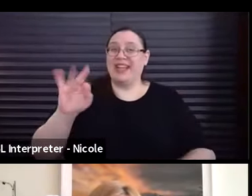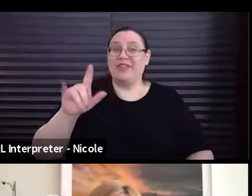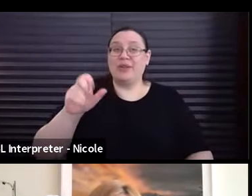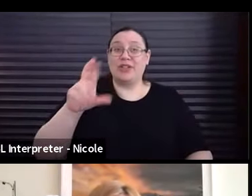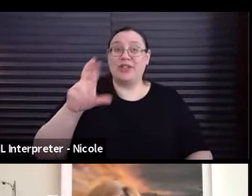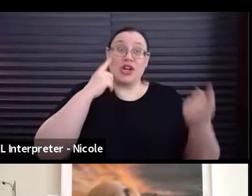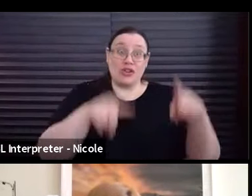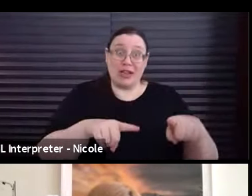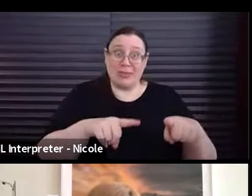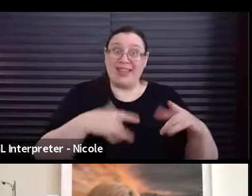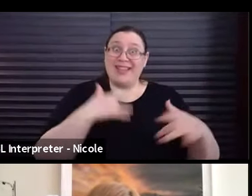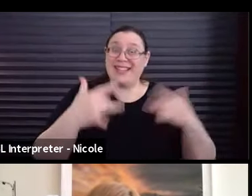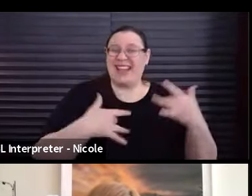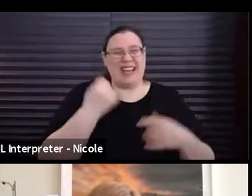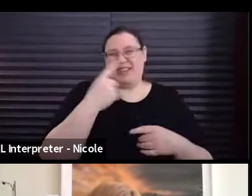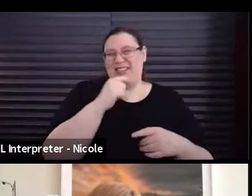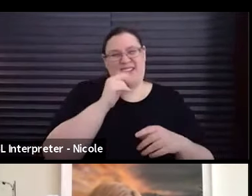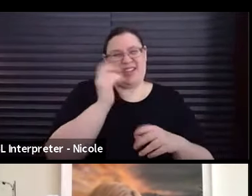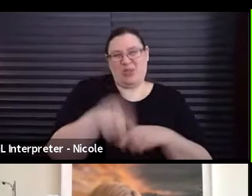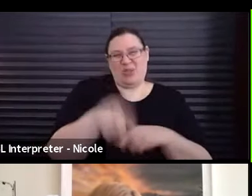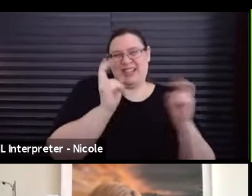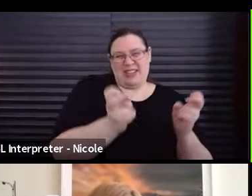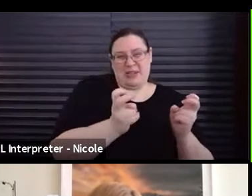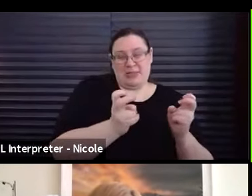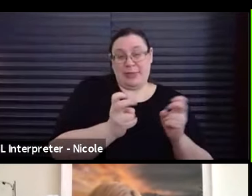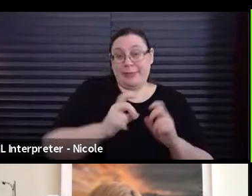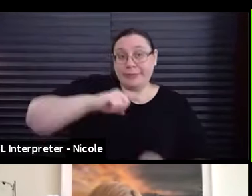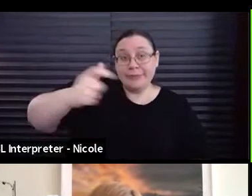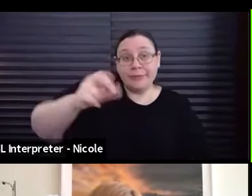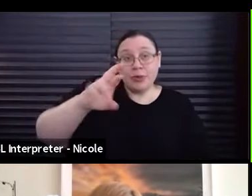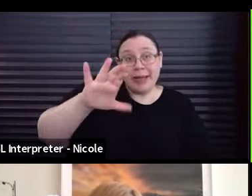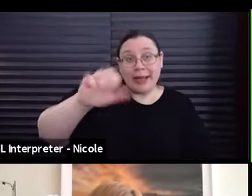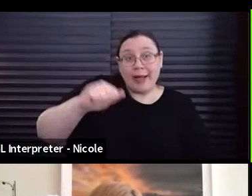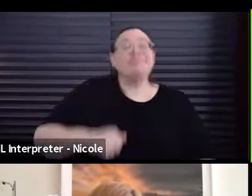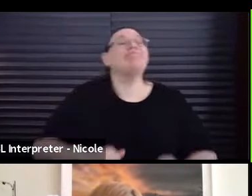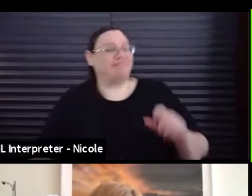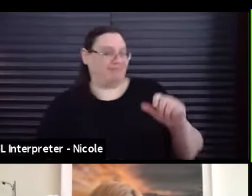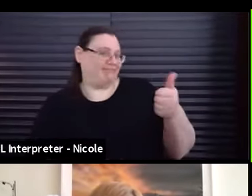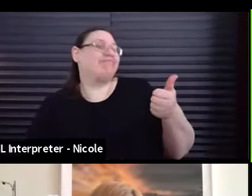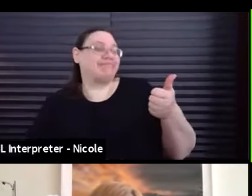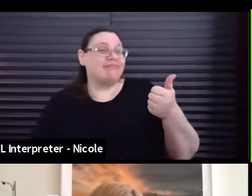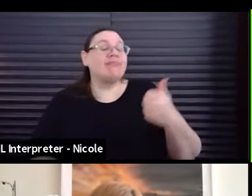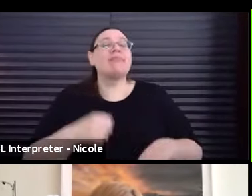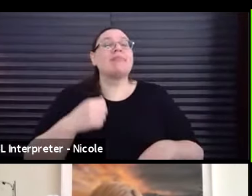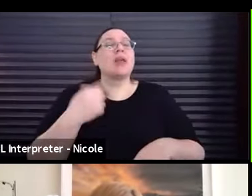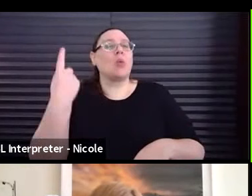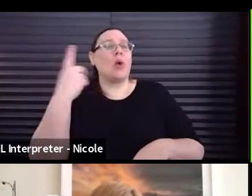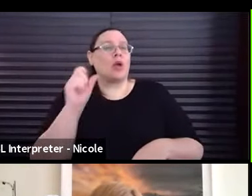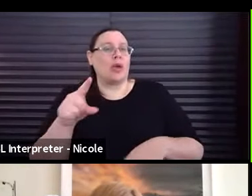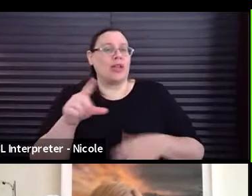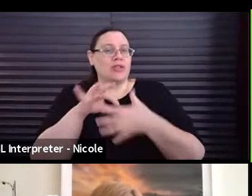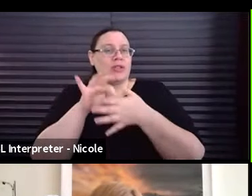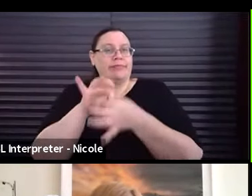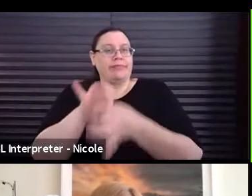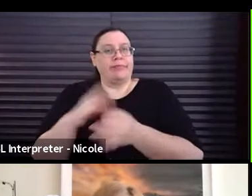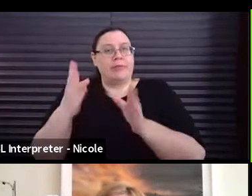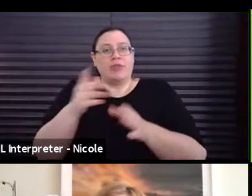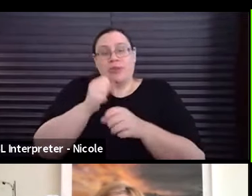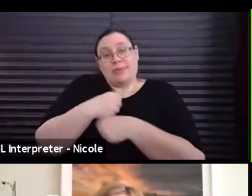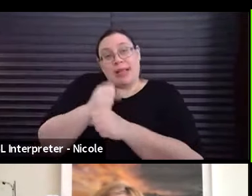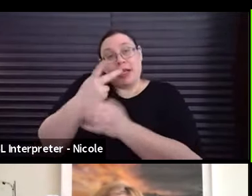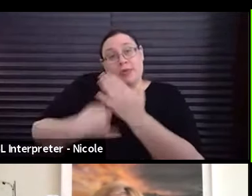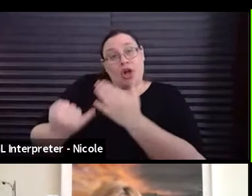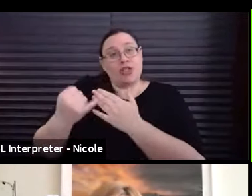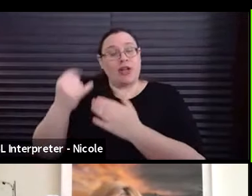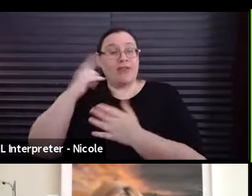day, but thank you for that. Rebecca. Yeah. We have a question about someone who is, uh, uh, developing a project for an